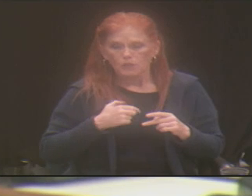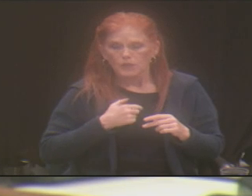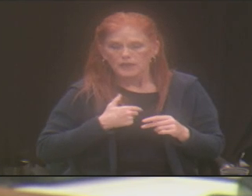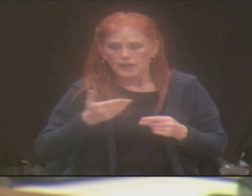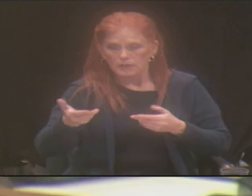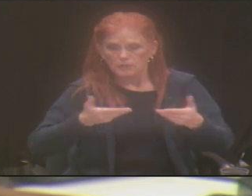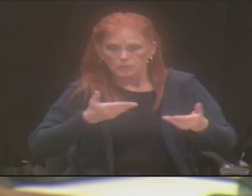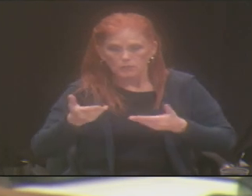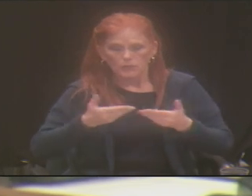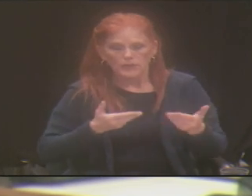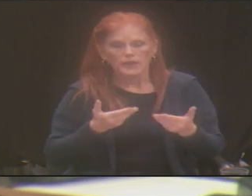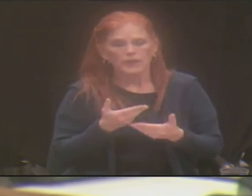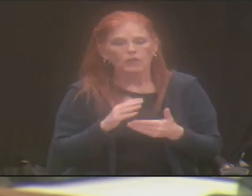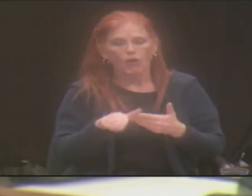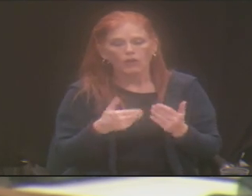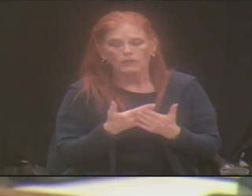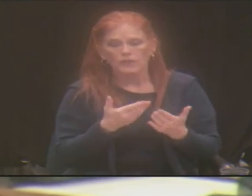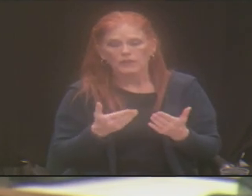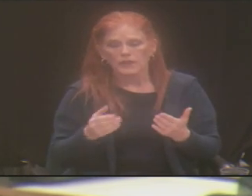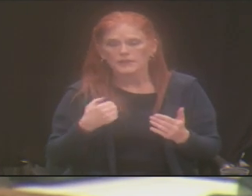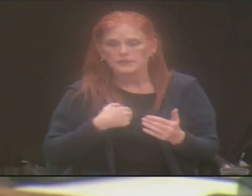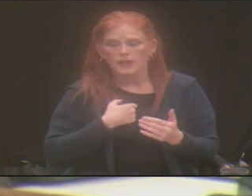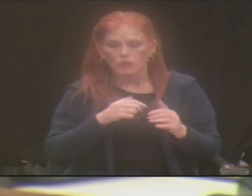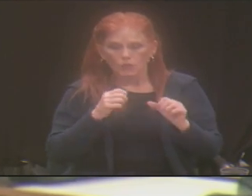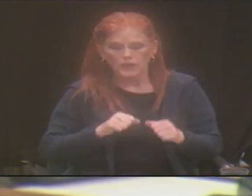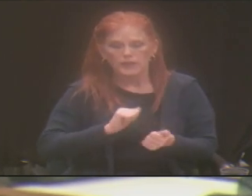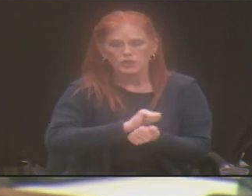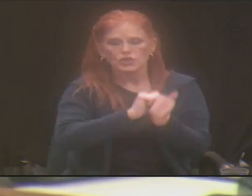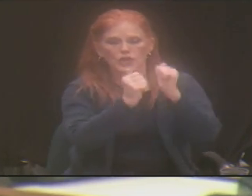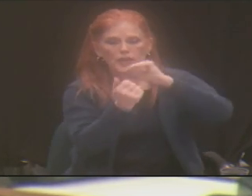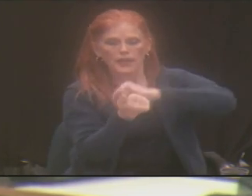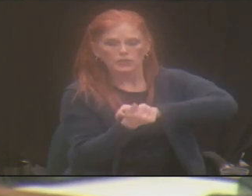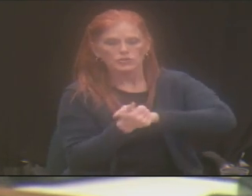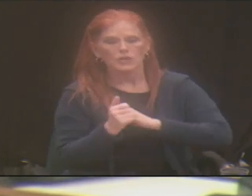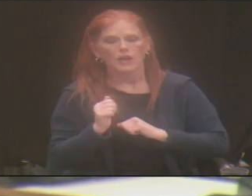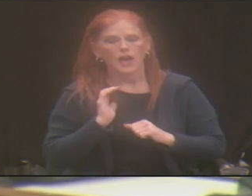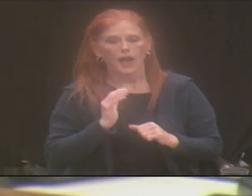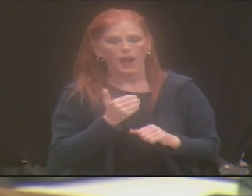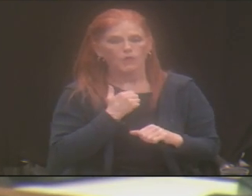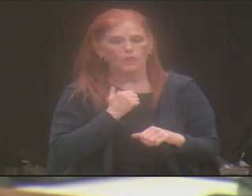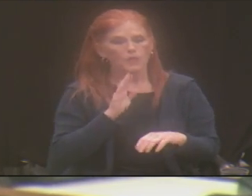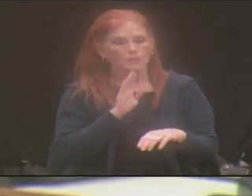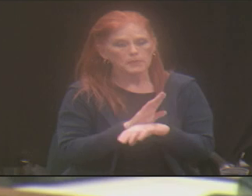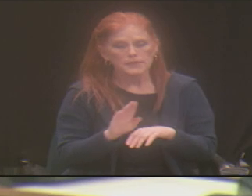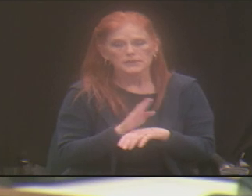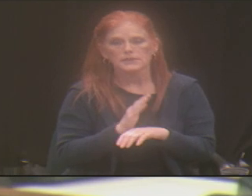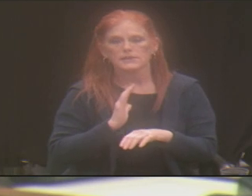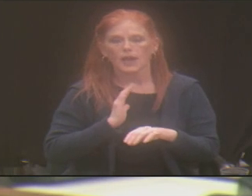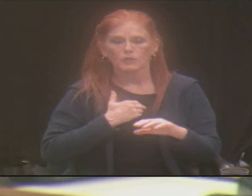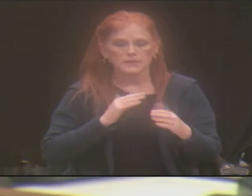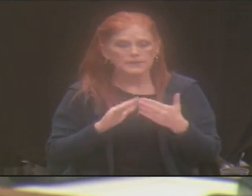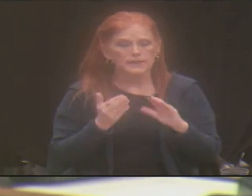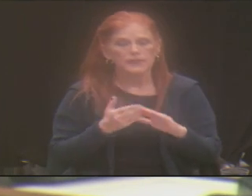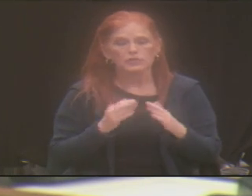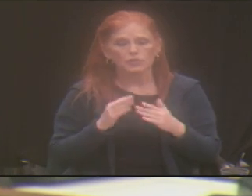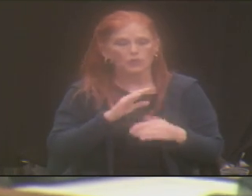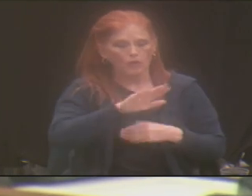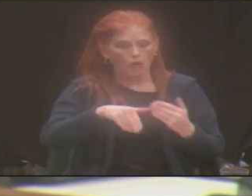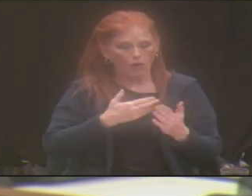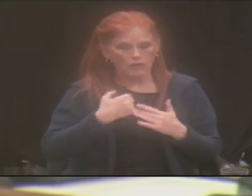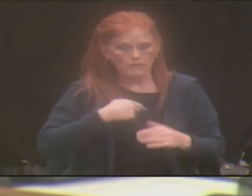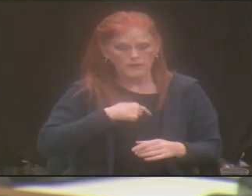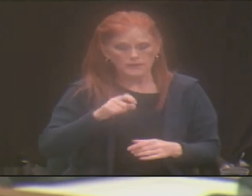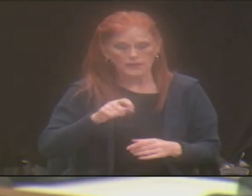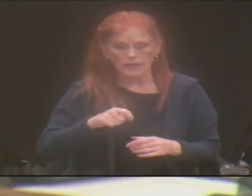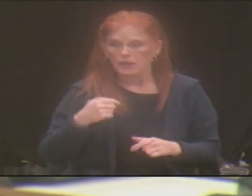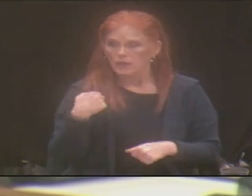restructure our facility into what the community might need? So far we have a list of